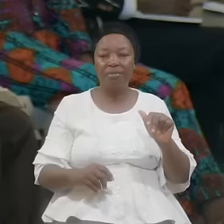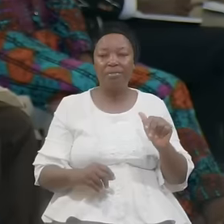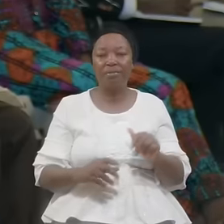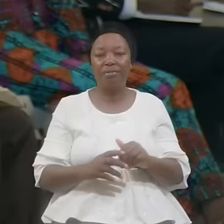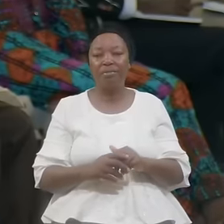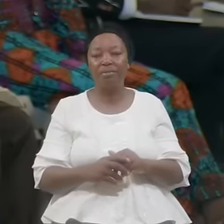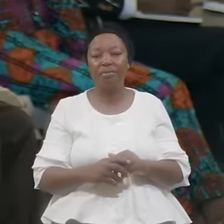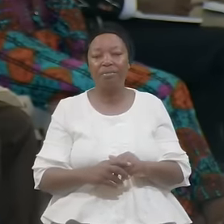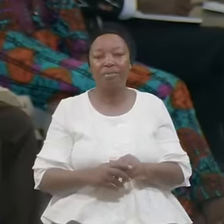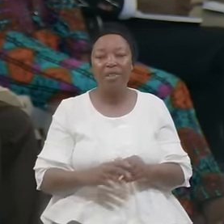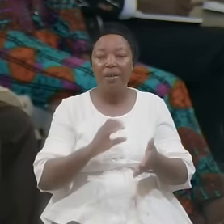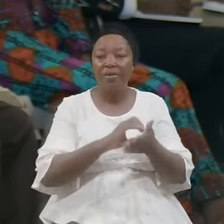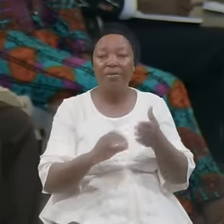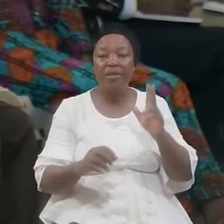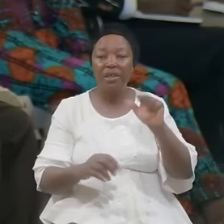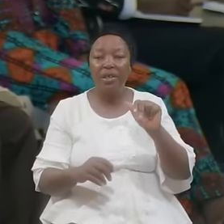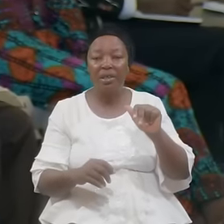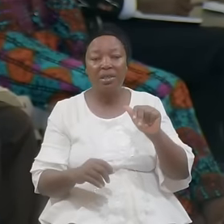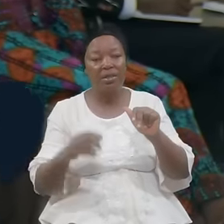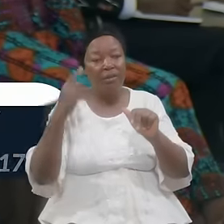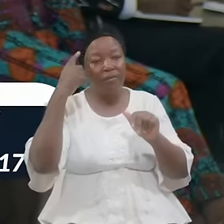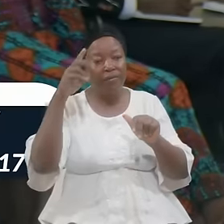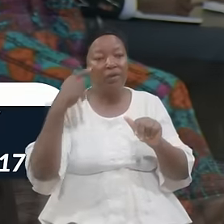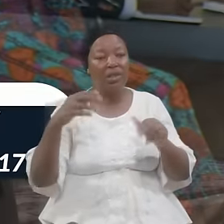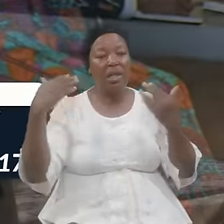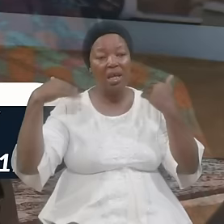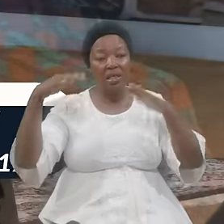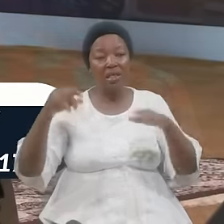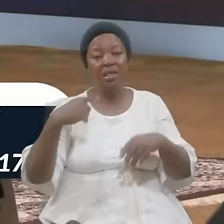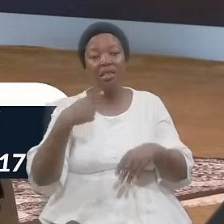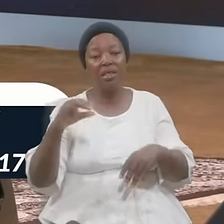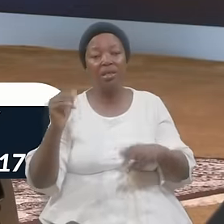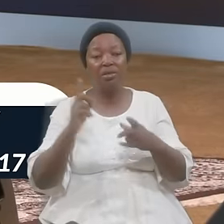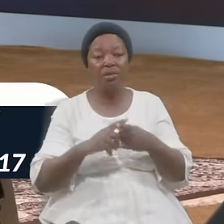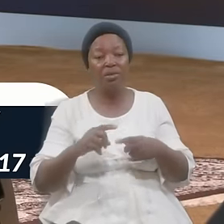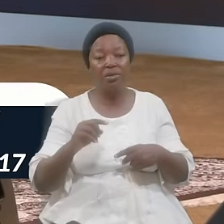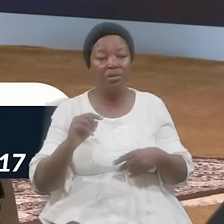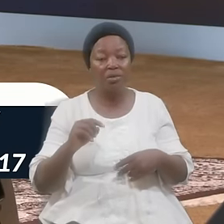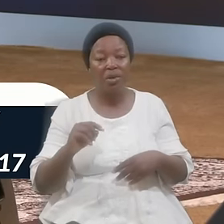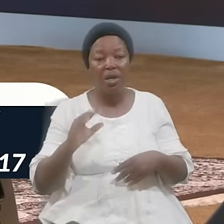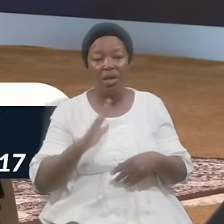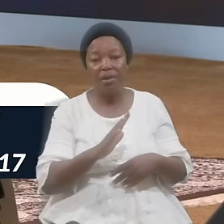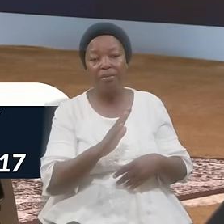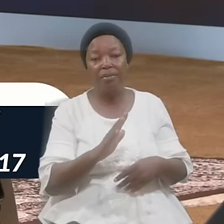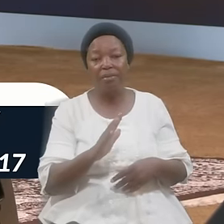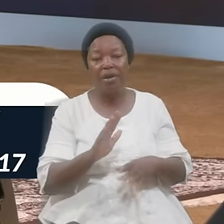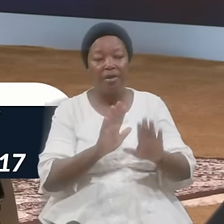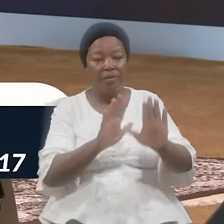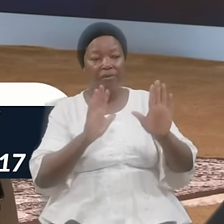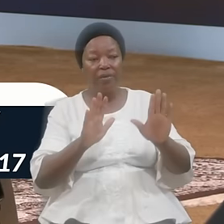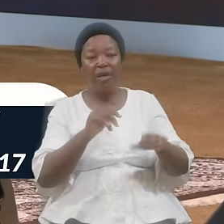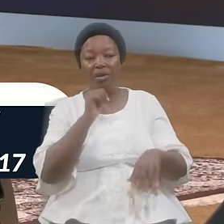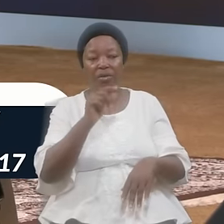In Verse Thirteen But The Angel Said Unto Him Fear Not